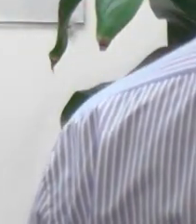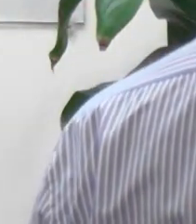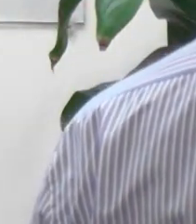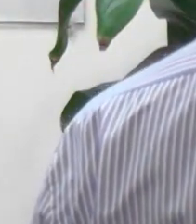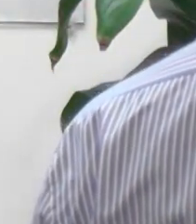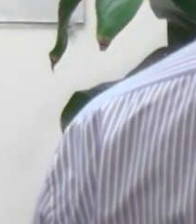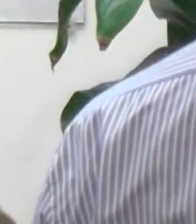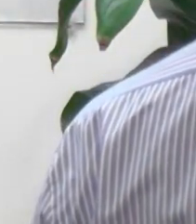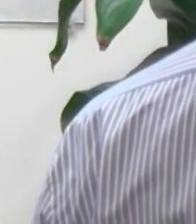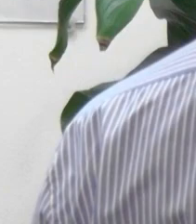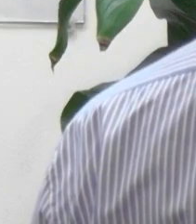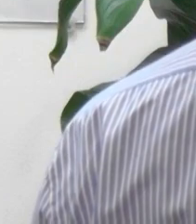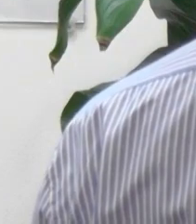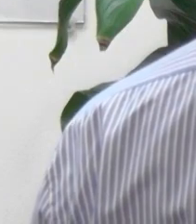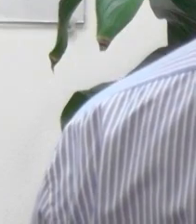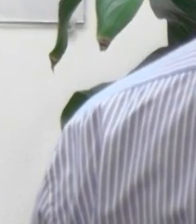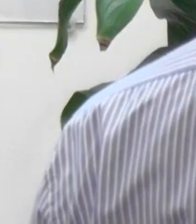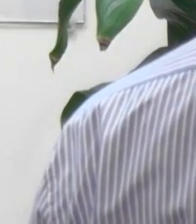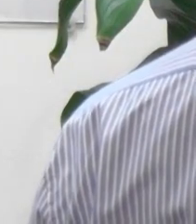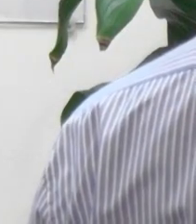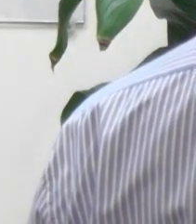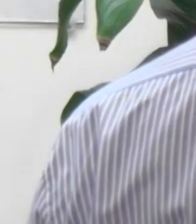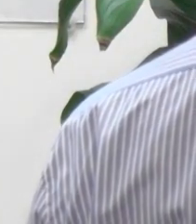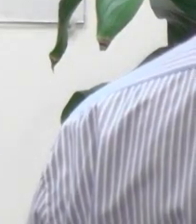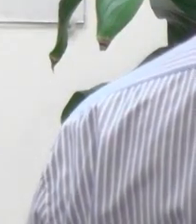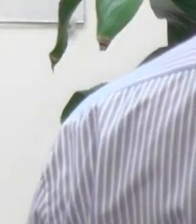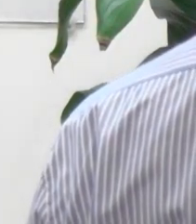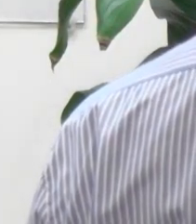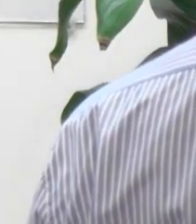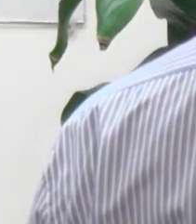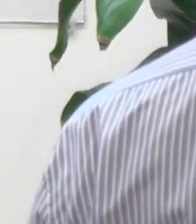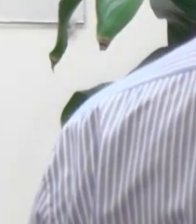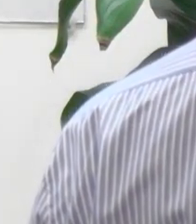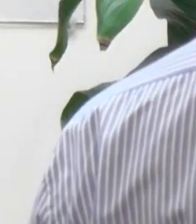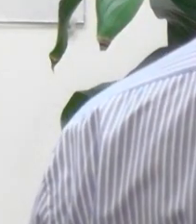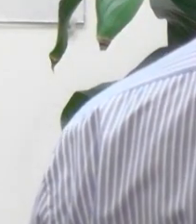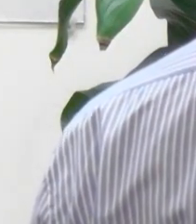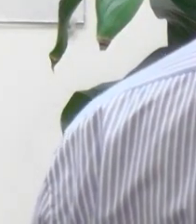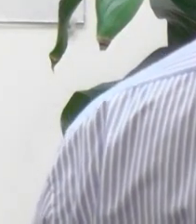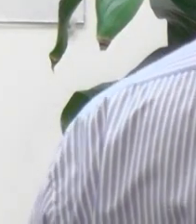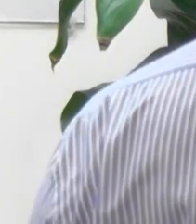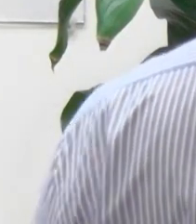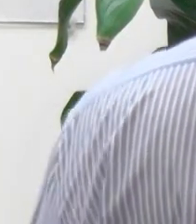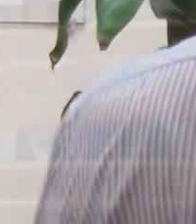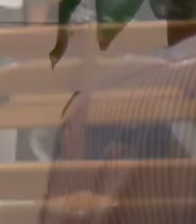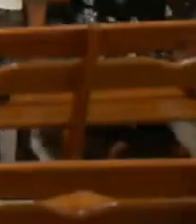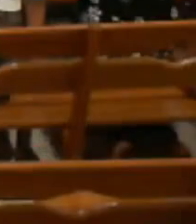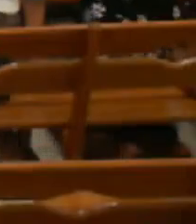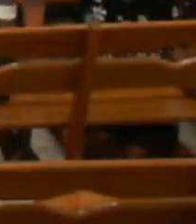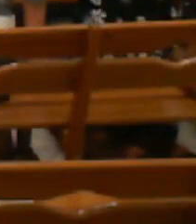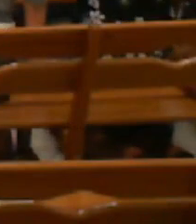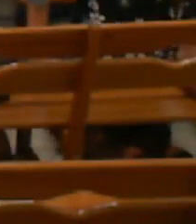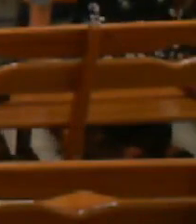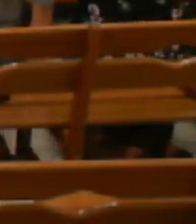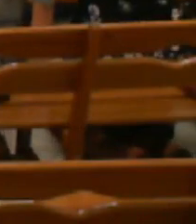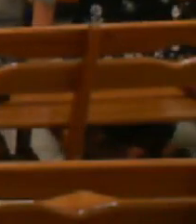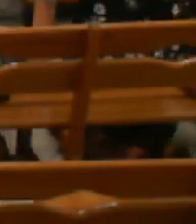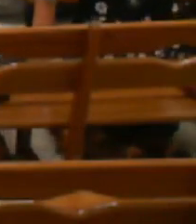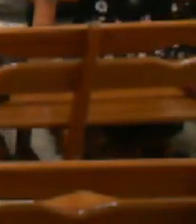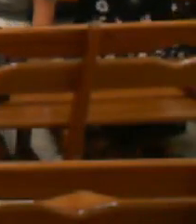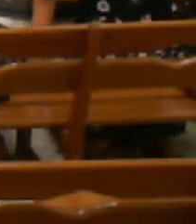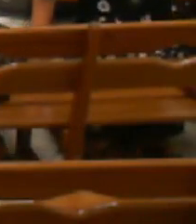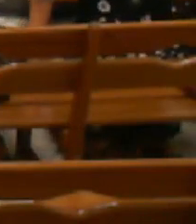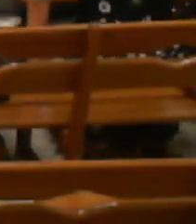now the children are going to kneel down we are going to pray with a lay of our hands the children and teenagers and adolescents